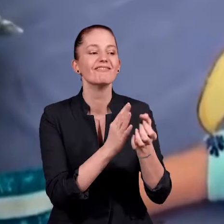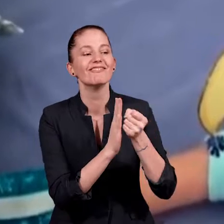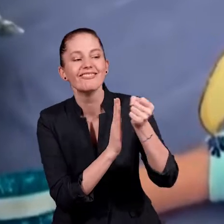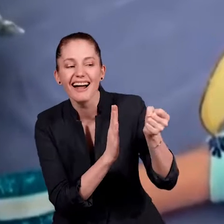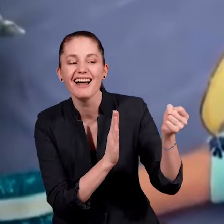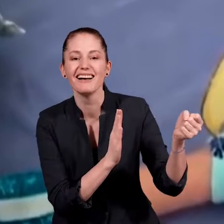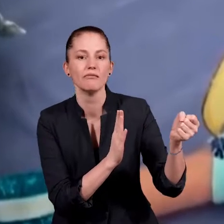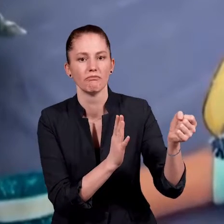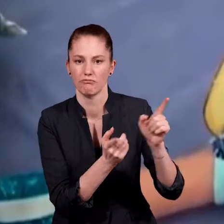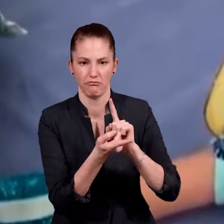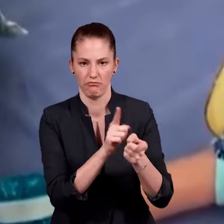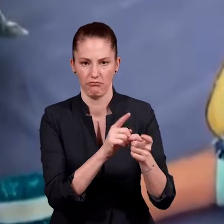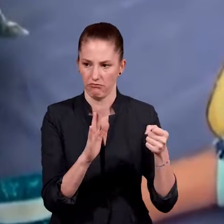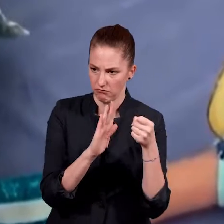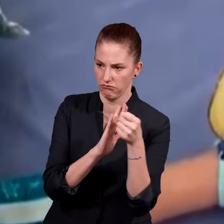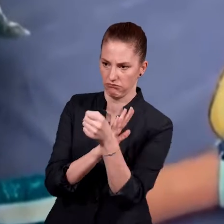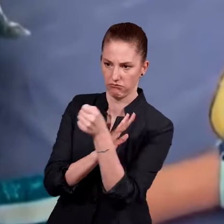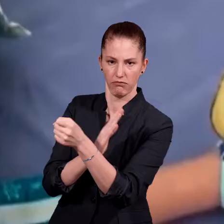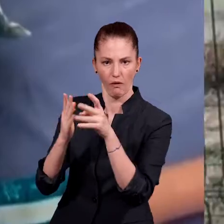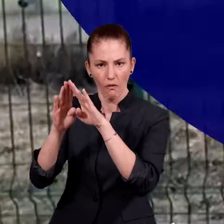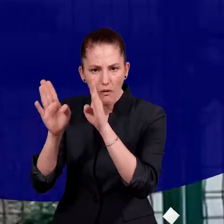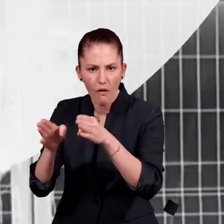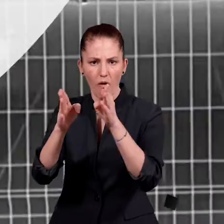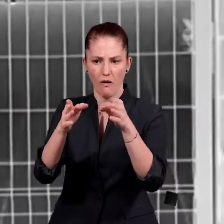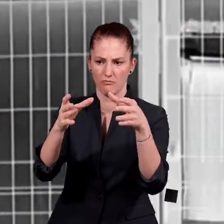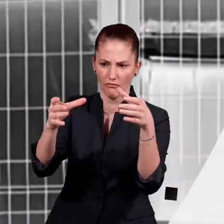in group homes instead of families.